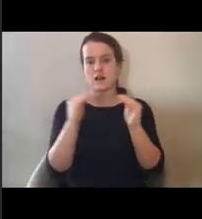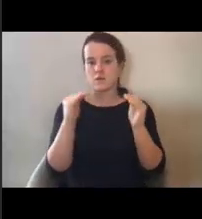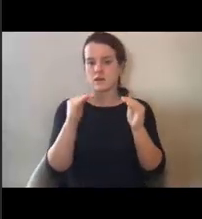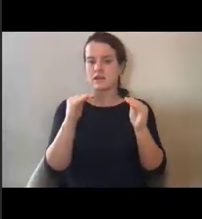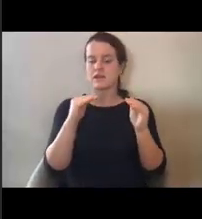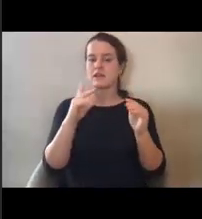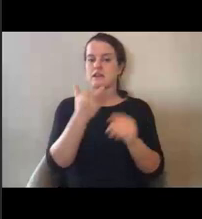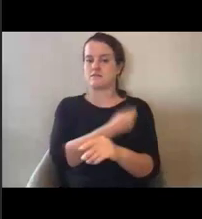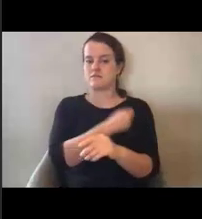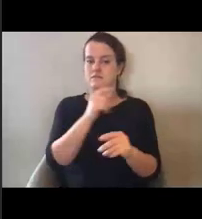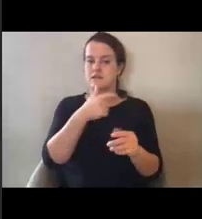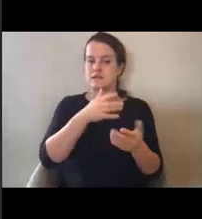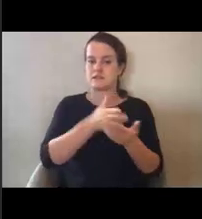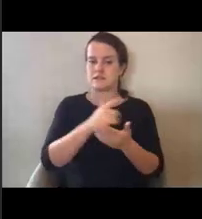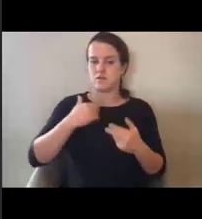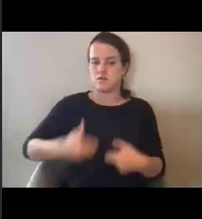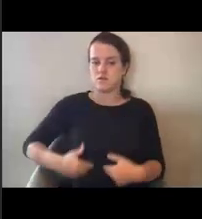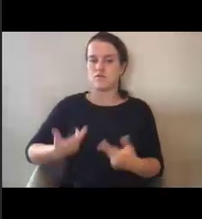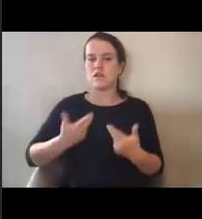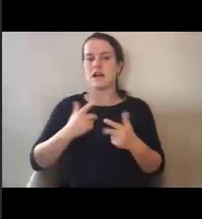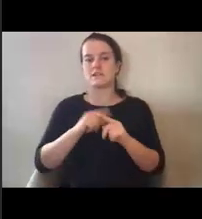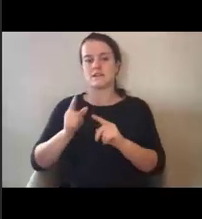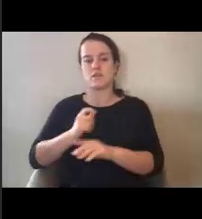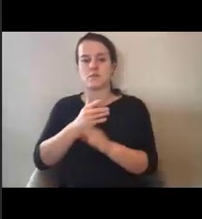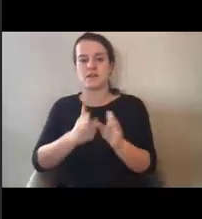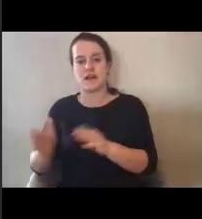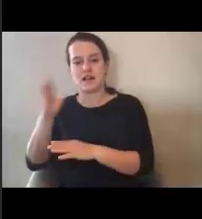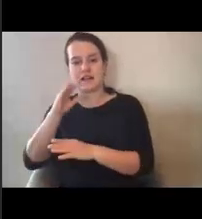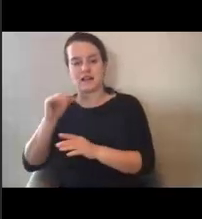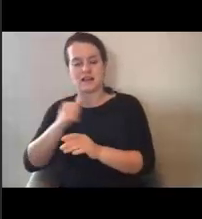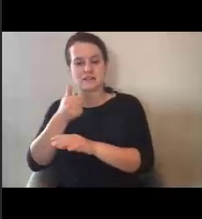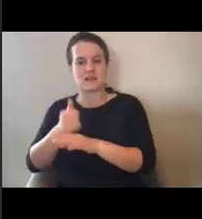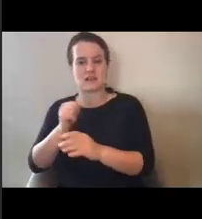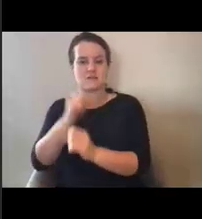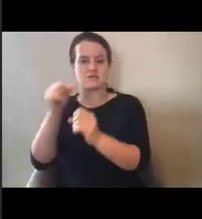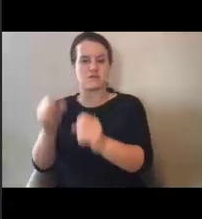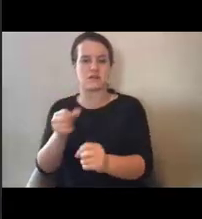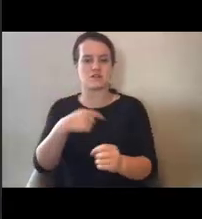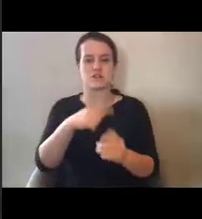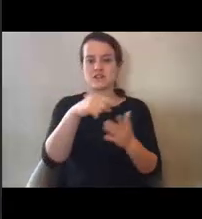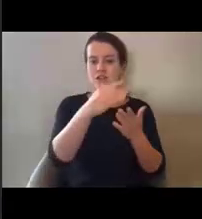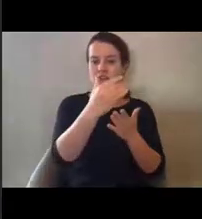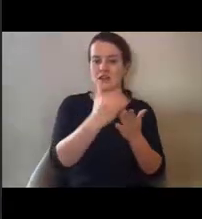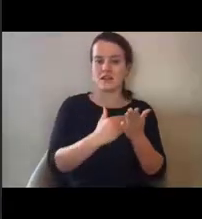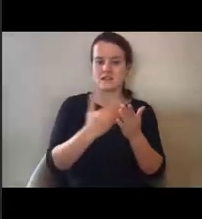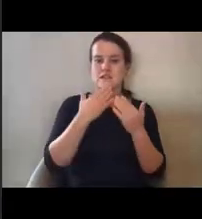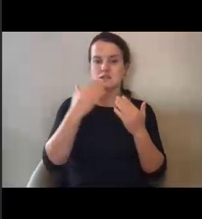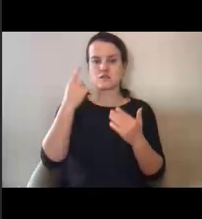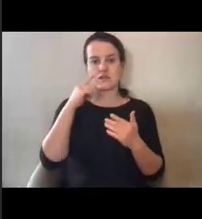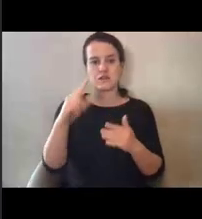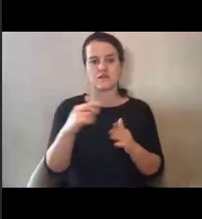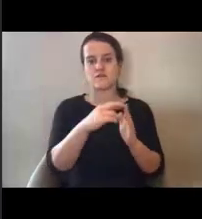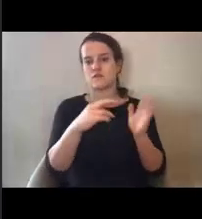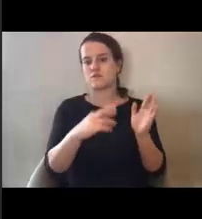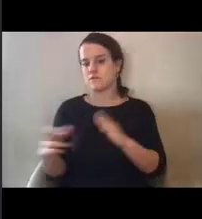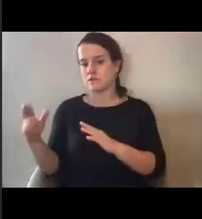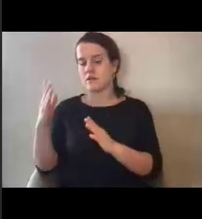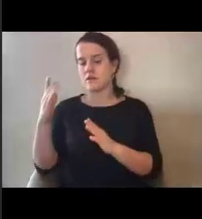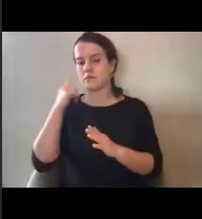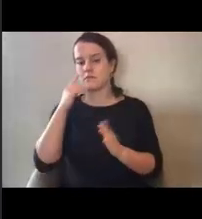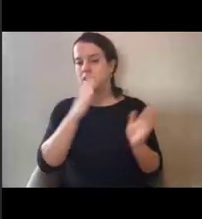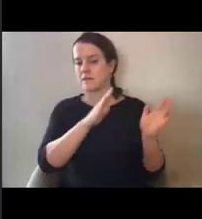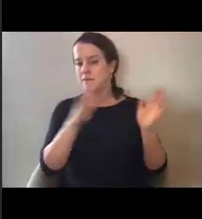planning and implementing strategies. The checklist is a guide to ensure recipients are considering planning for and removing